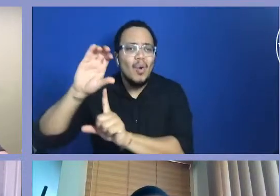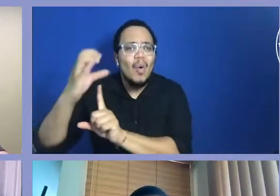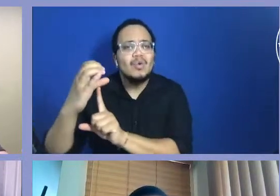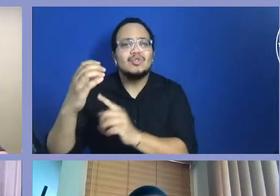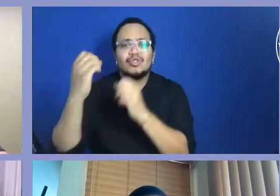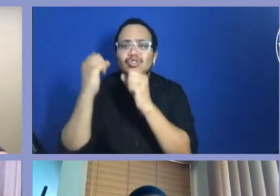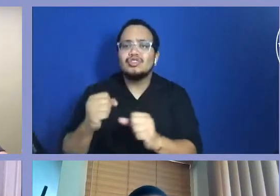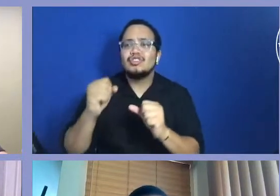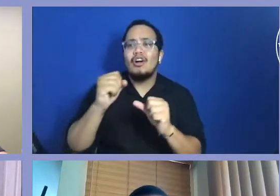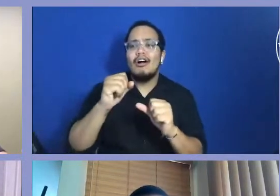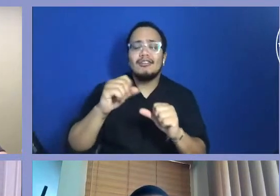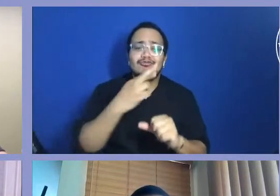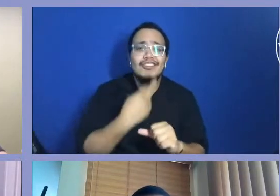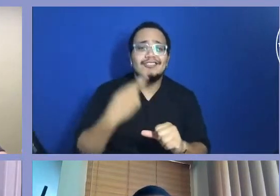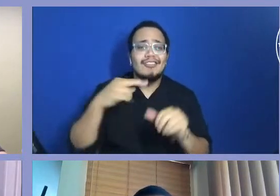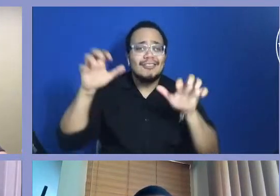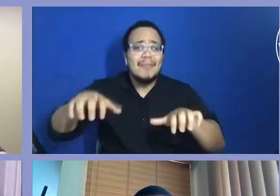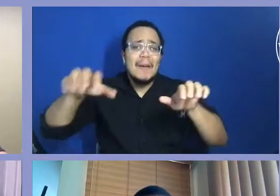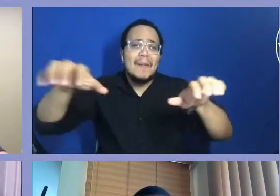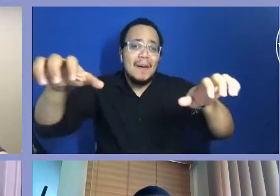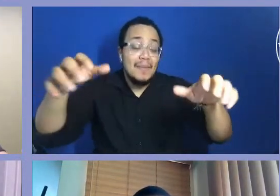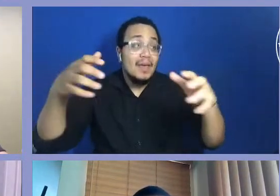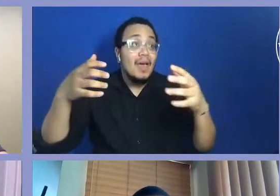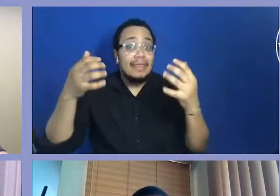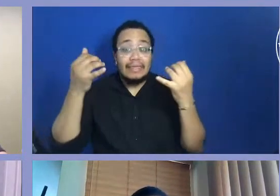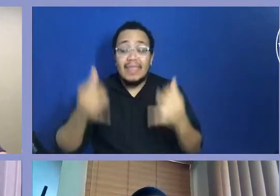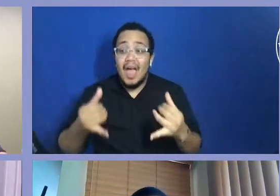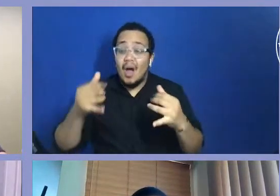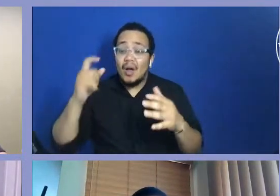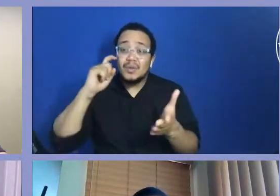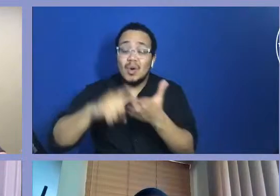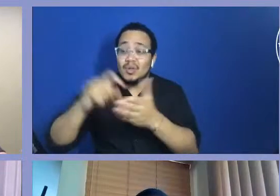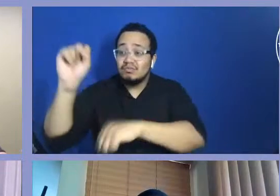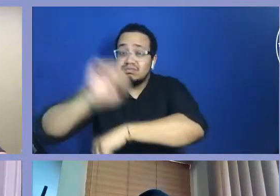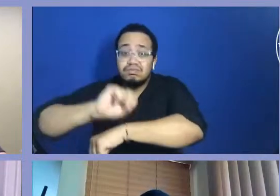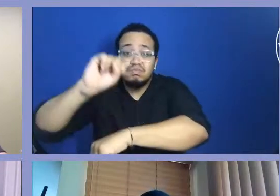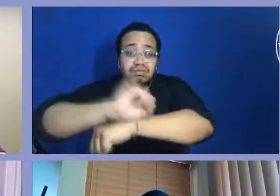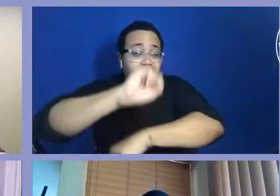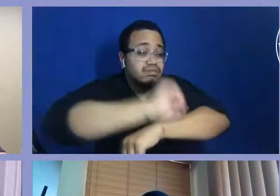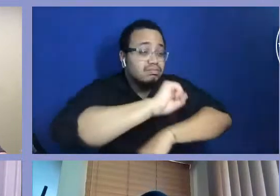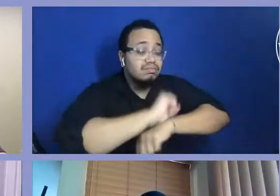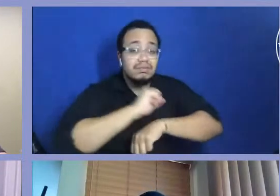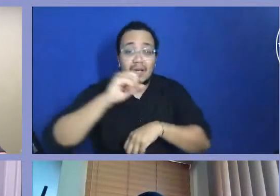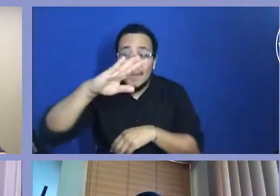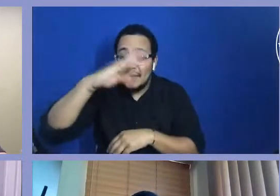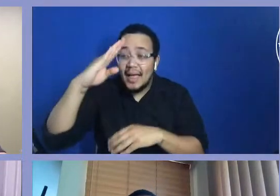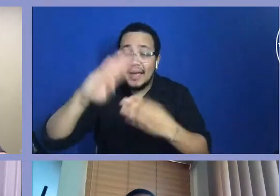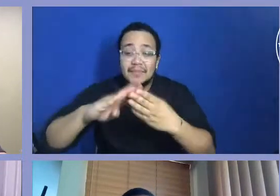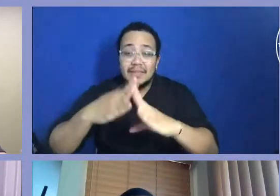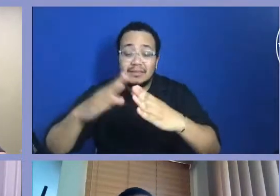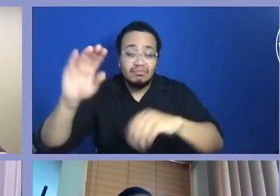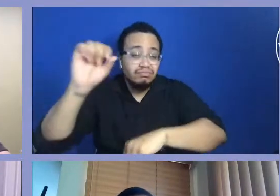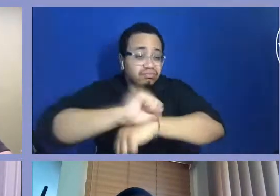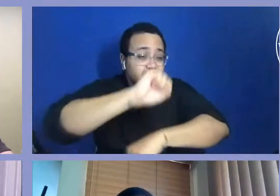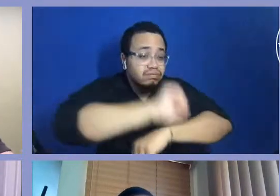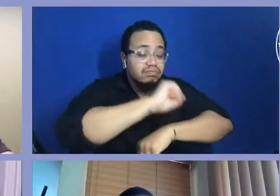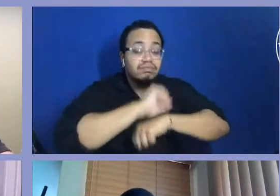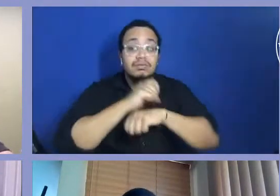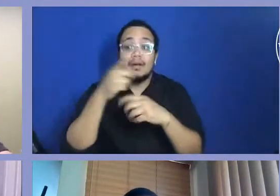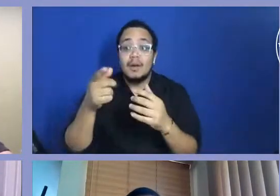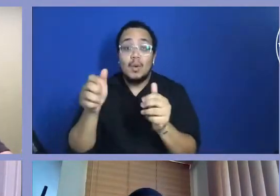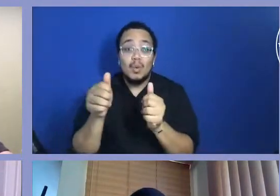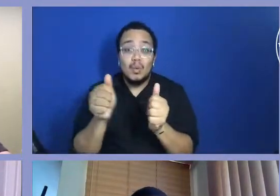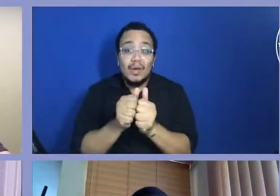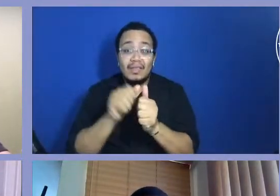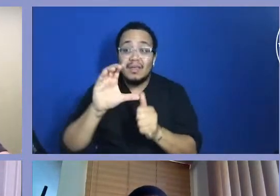and now we have less. And now because of the pandemic, we are losing more black businesses. We are losing more black places to